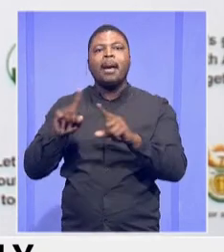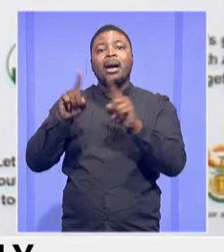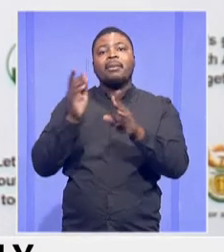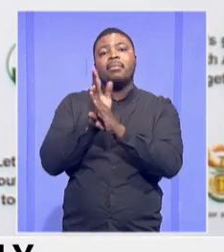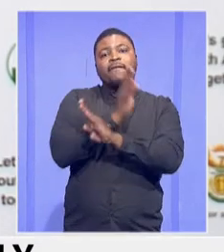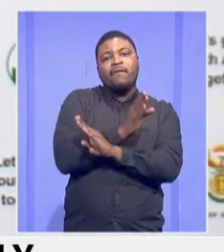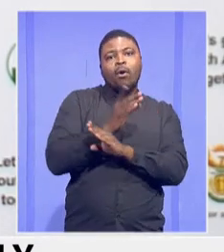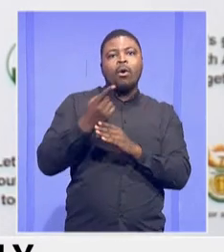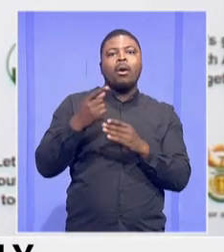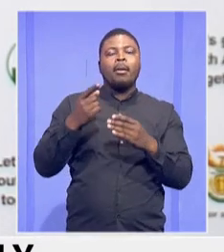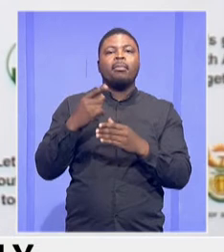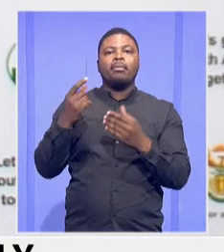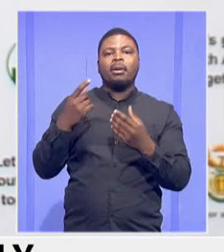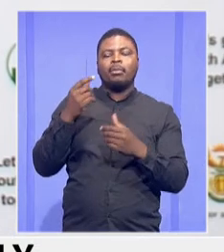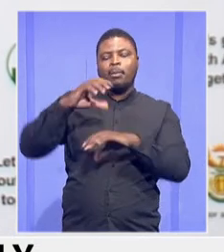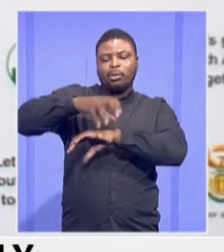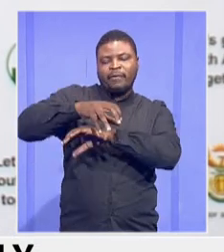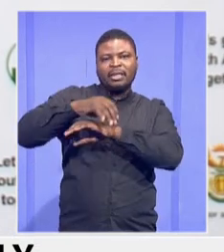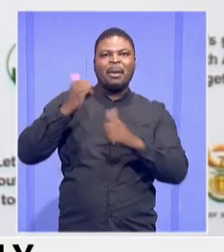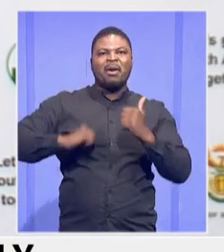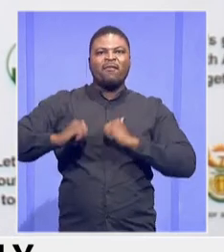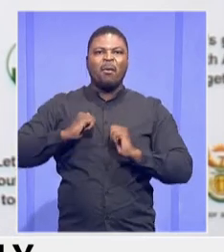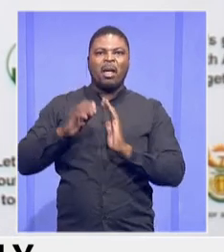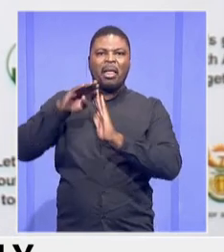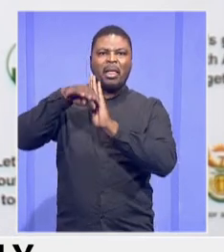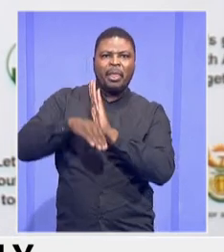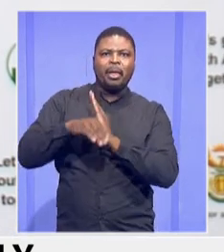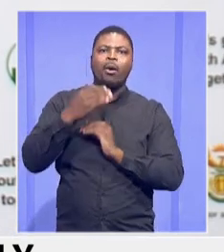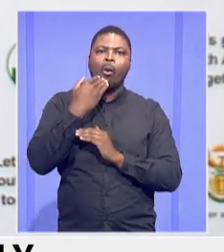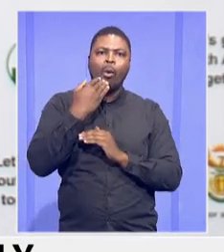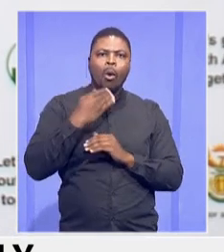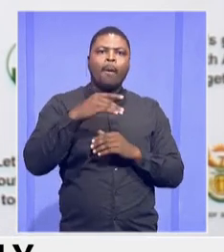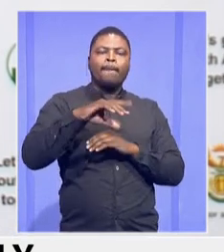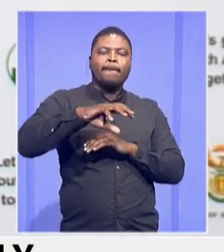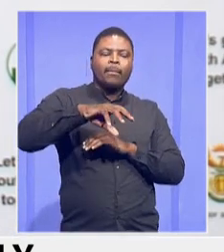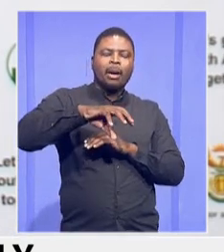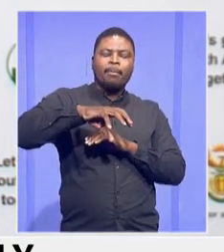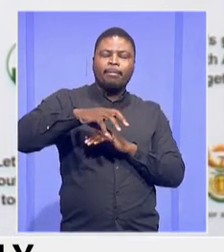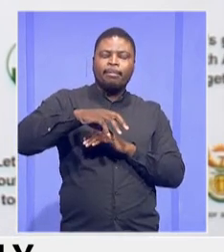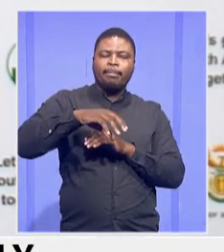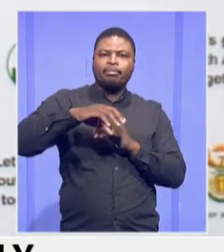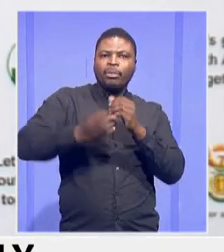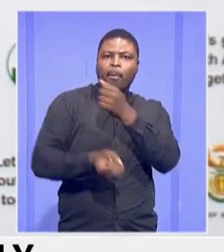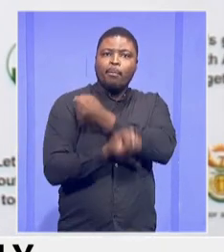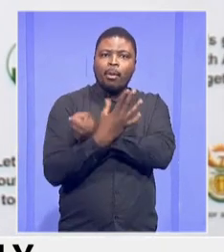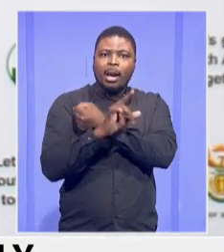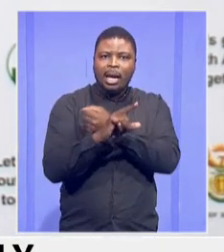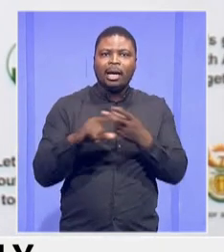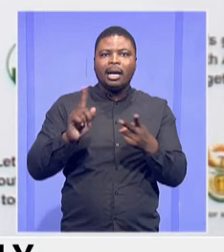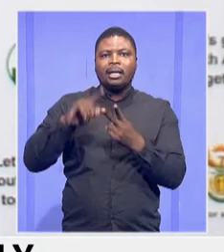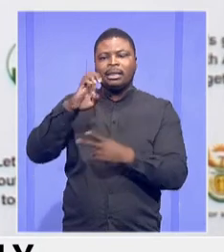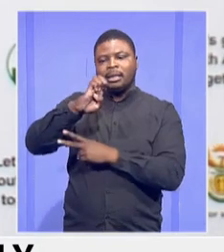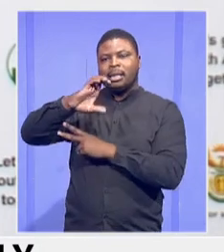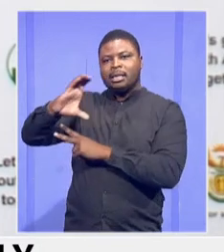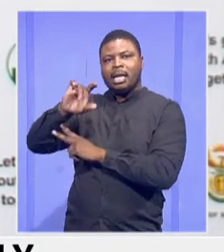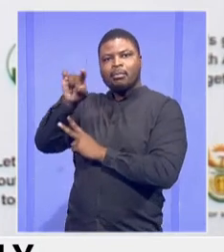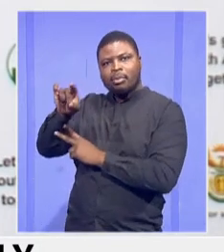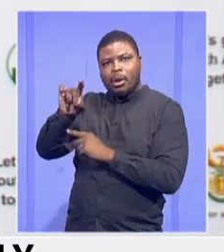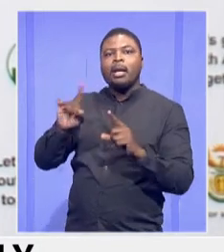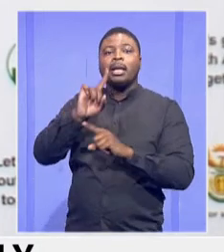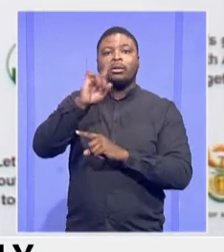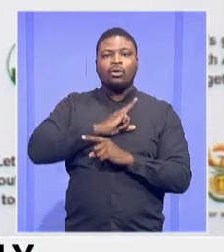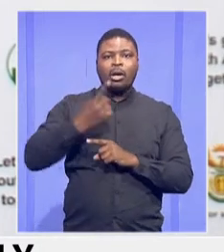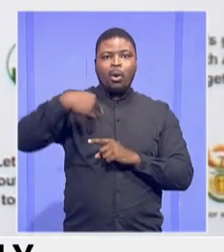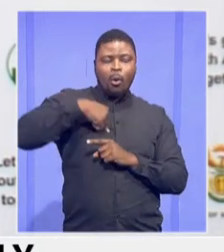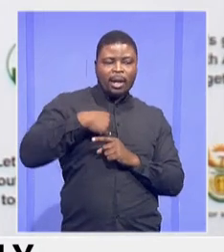followed by Eastern Cape. And that's why we had to take 100 million from each of those and then move